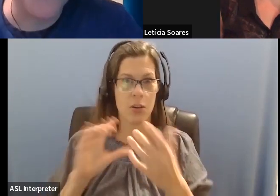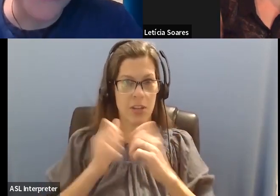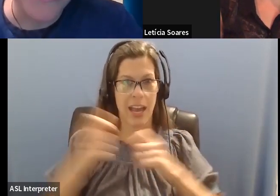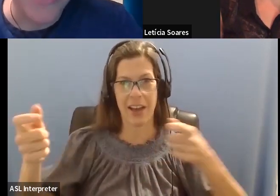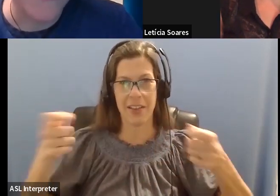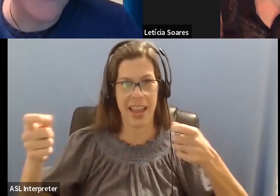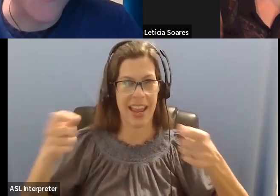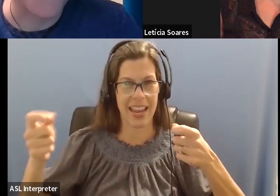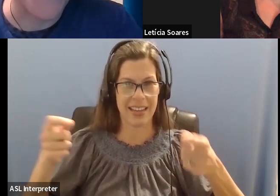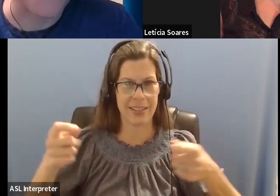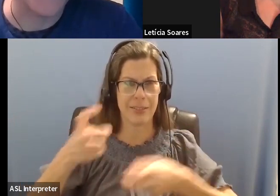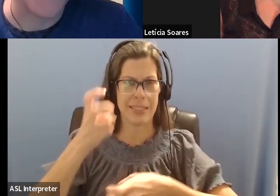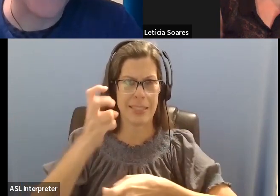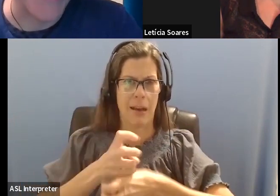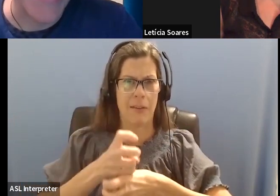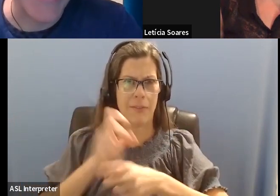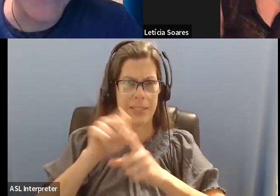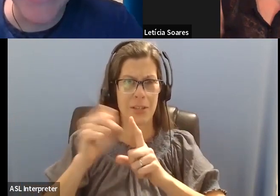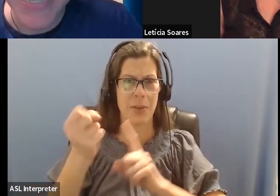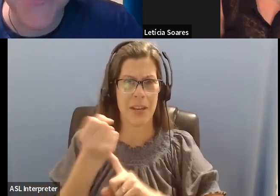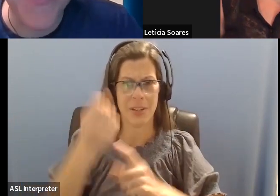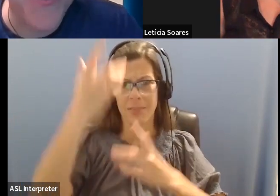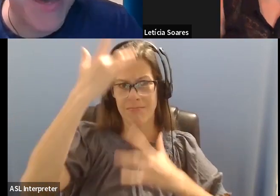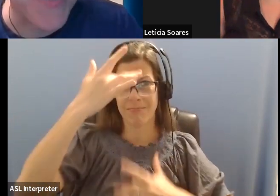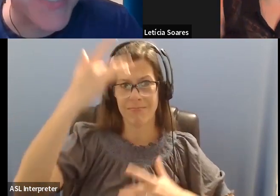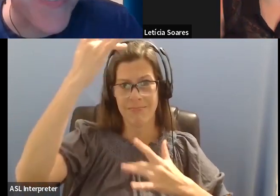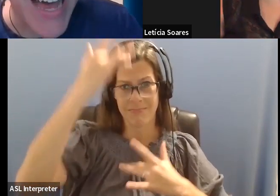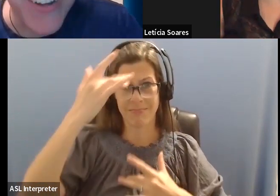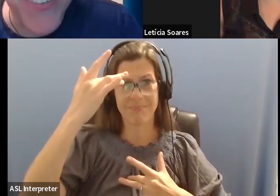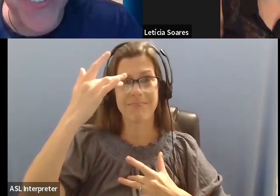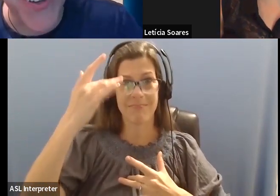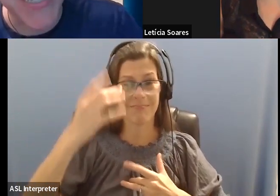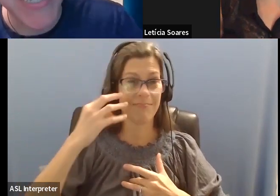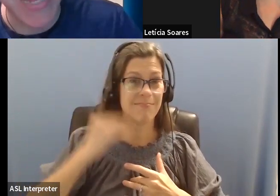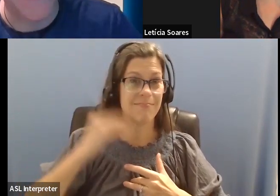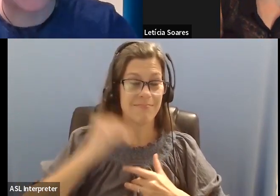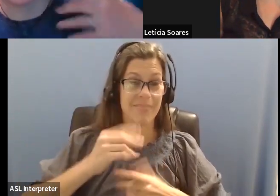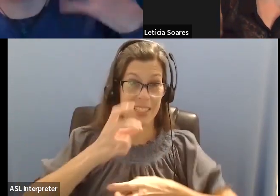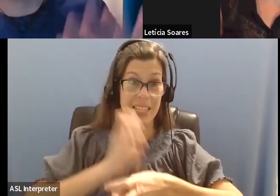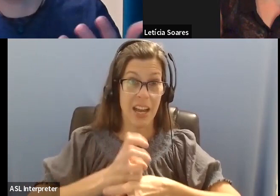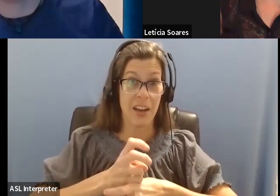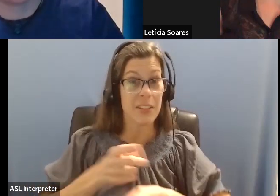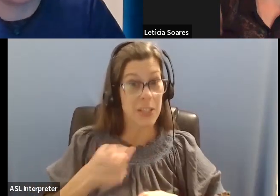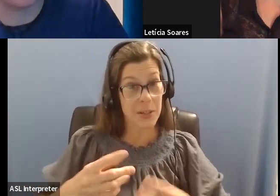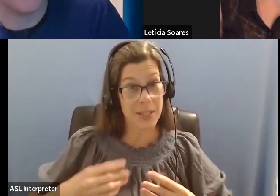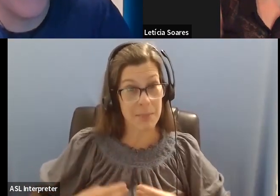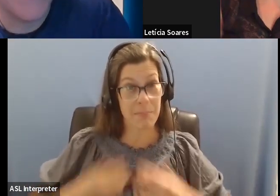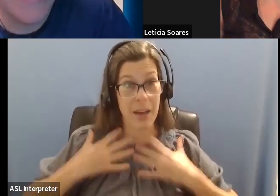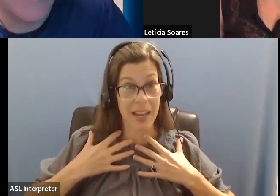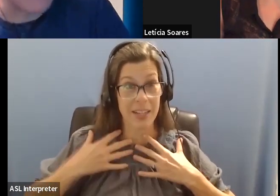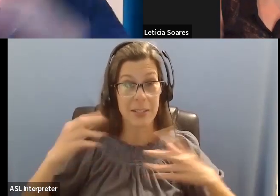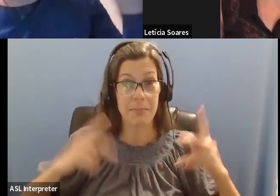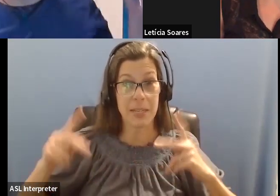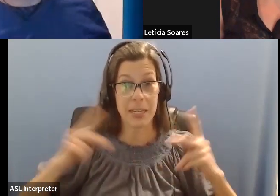some really tough stuff. Um, so I, I, it sounds like you may have inspired a few folks today with just, just the way that you,